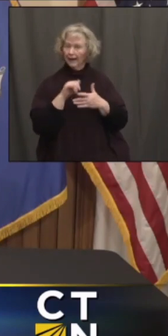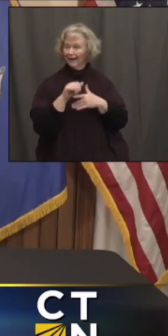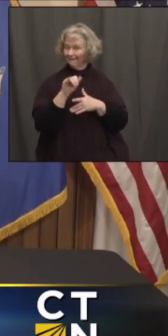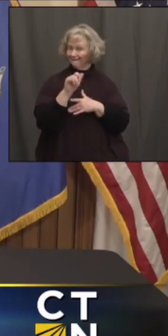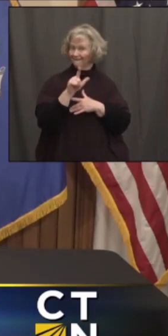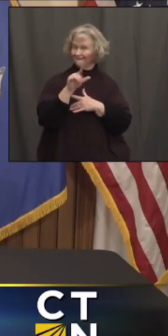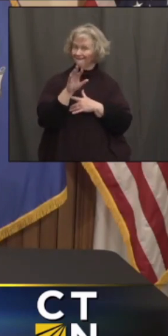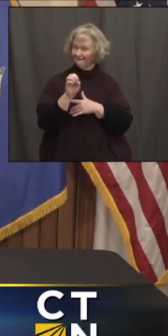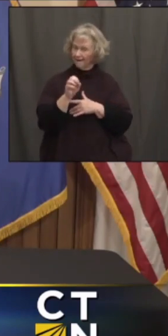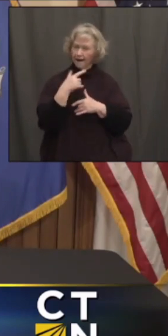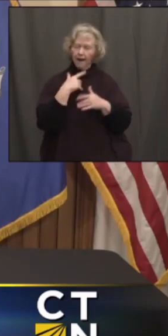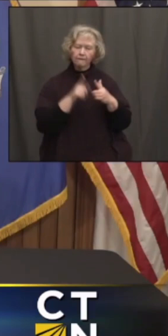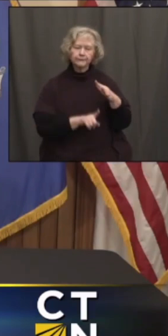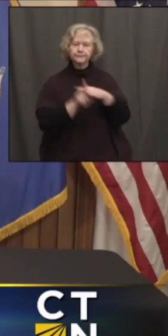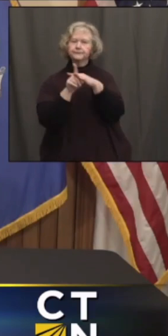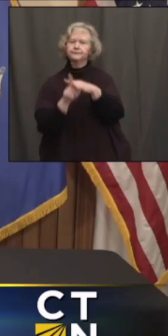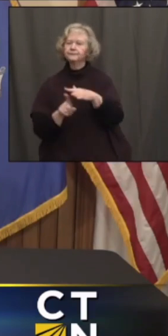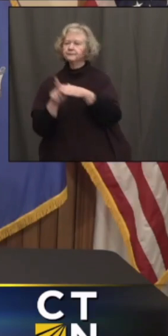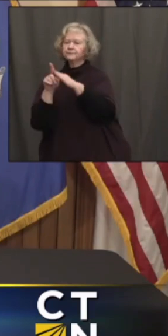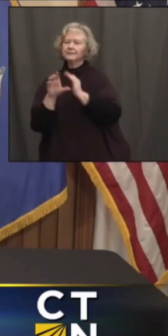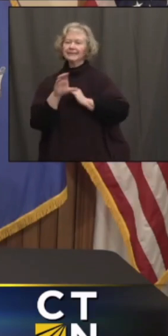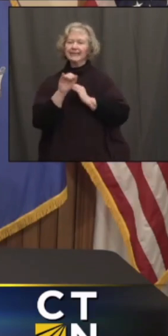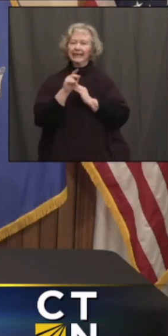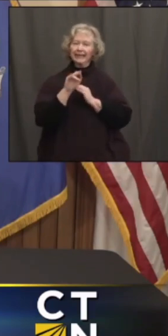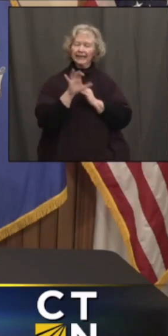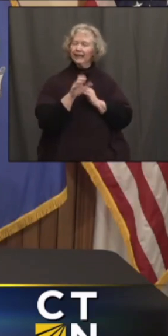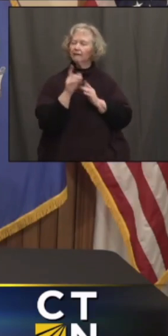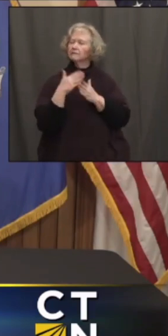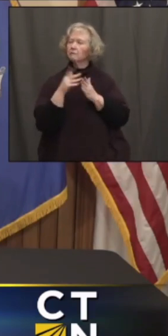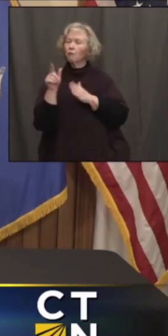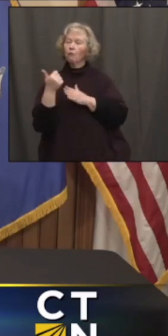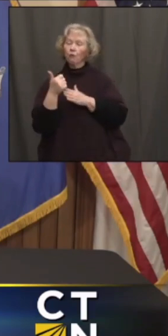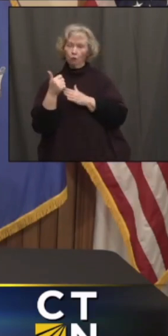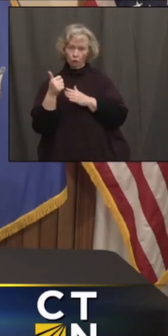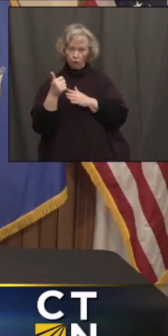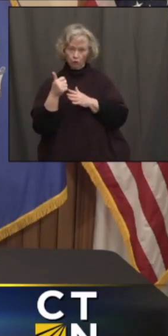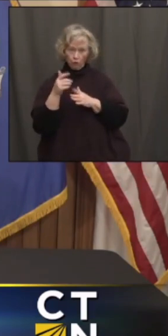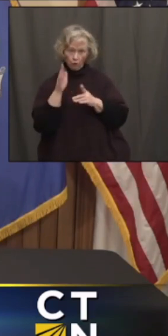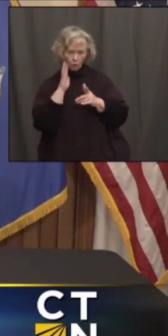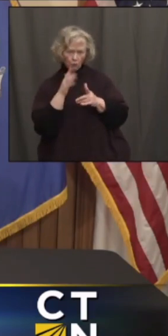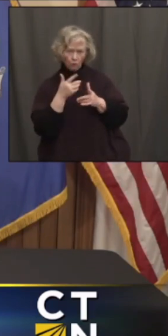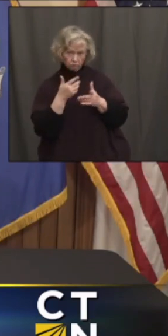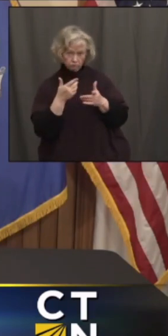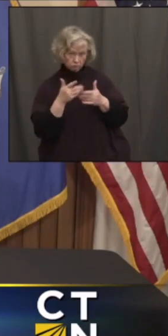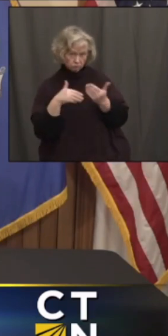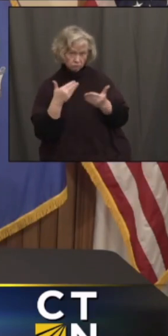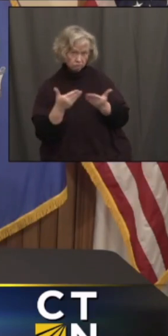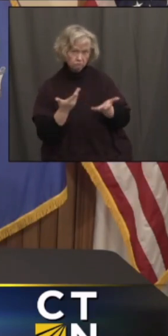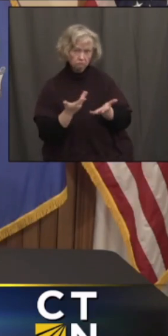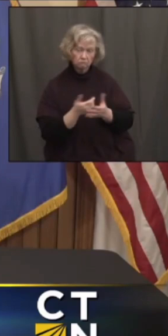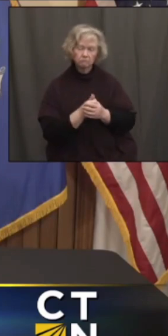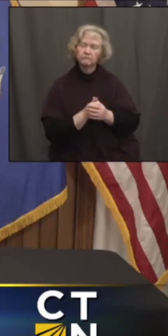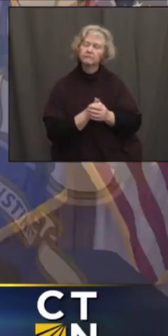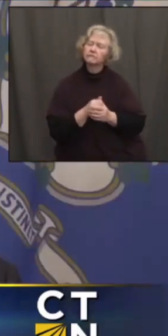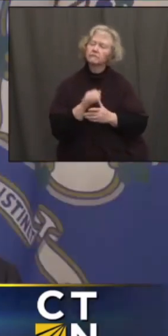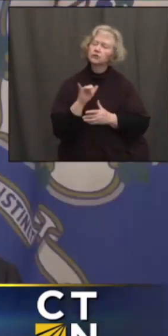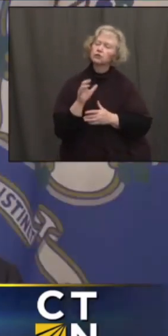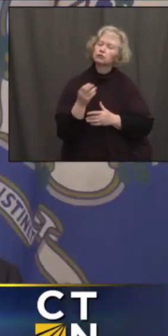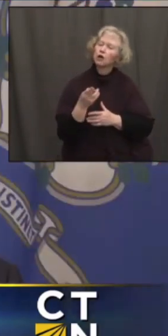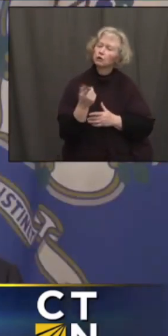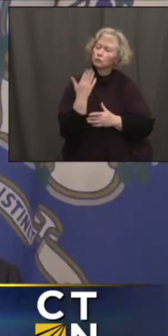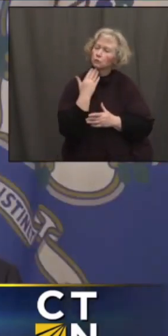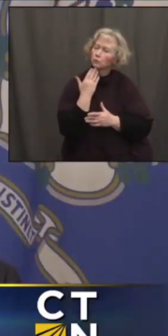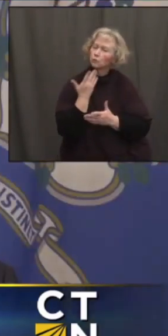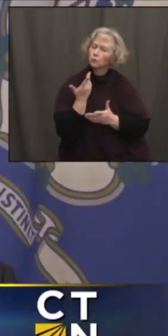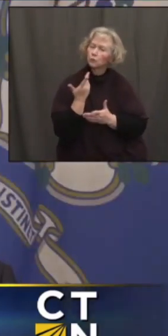is now doing pop-up clinics. There's also, you know, other local health departments. Is there any update on the progress there? Josh, do you have any numbers